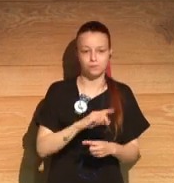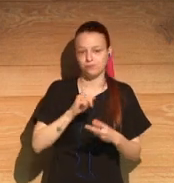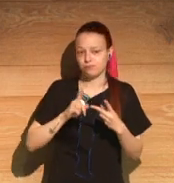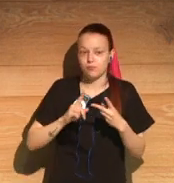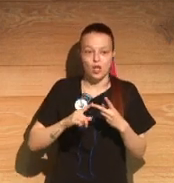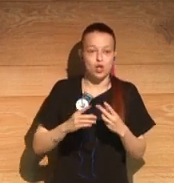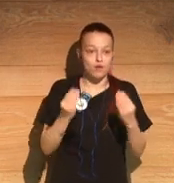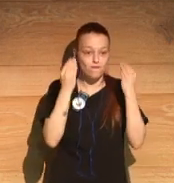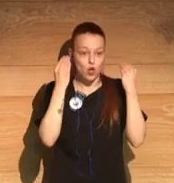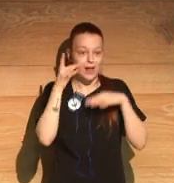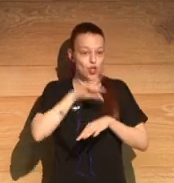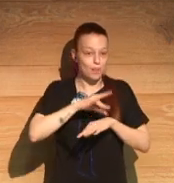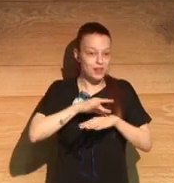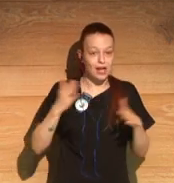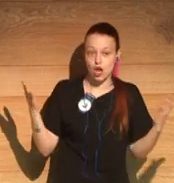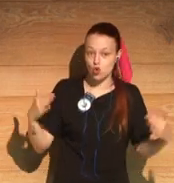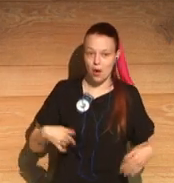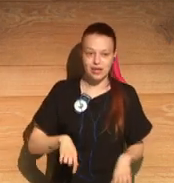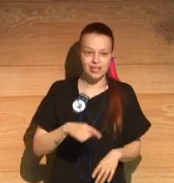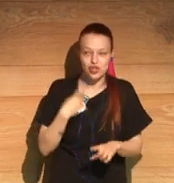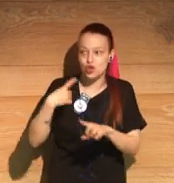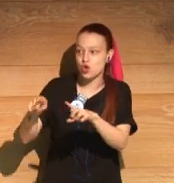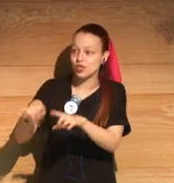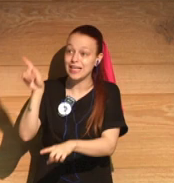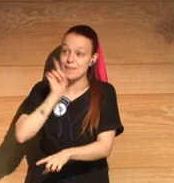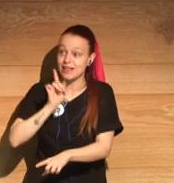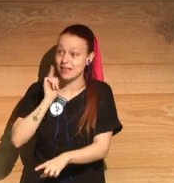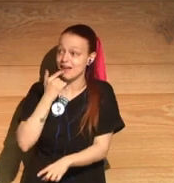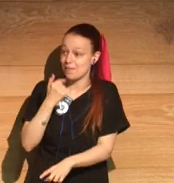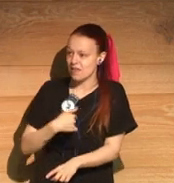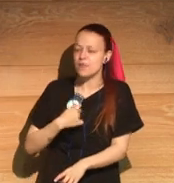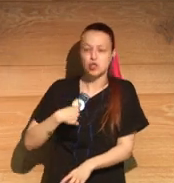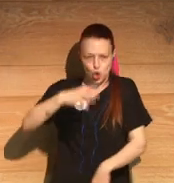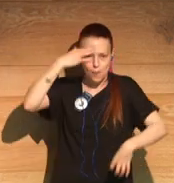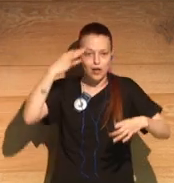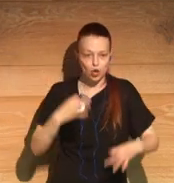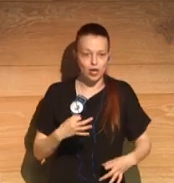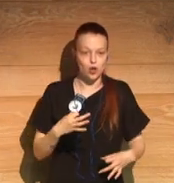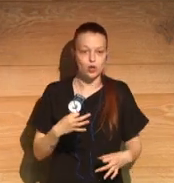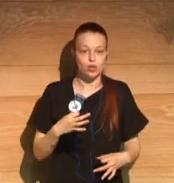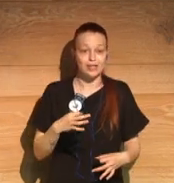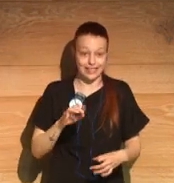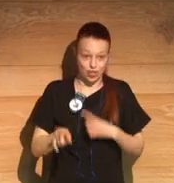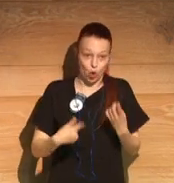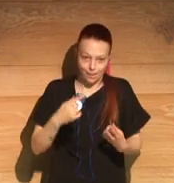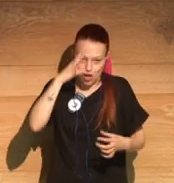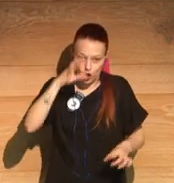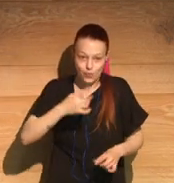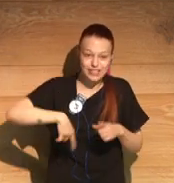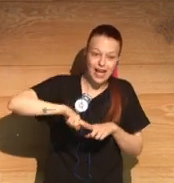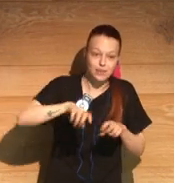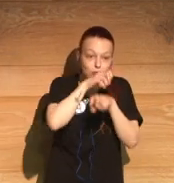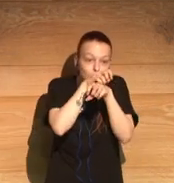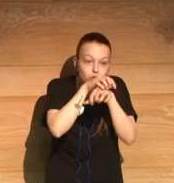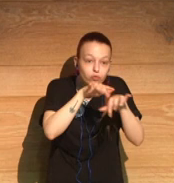believe nonsense that they read on the internet and pass it off as, as fact. And, you know, there's always going to be